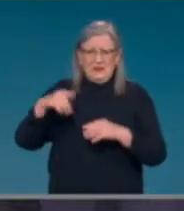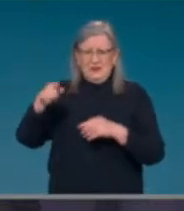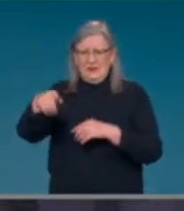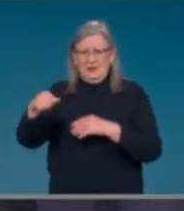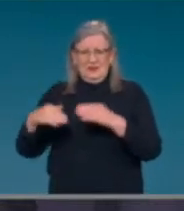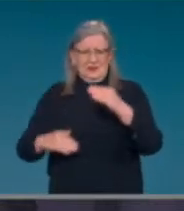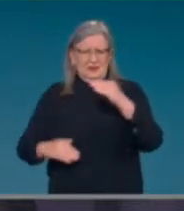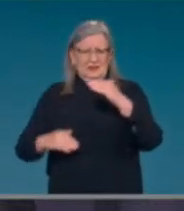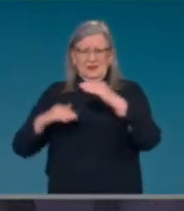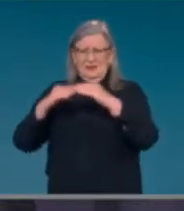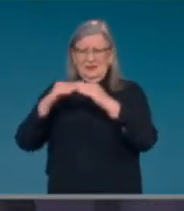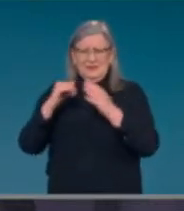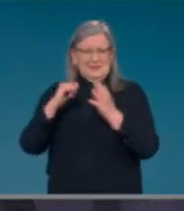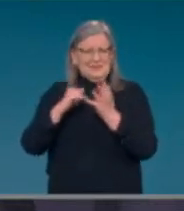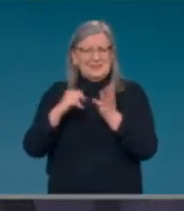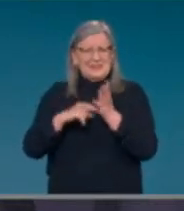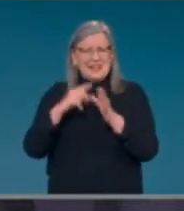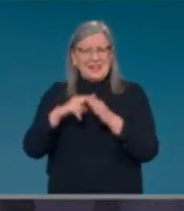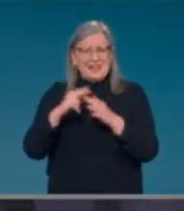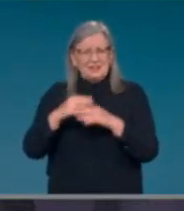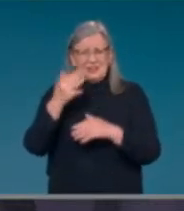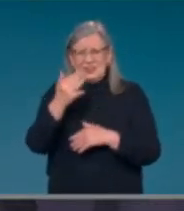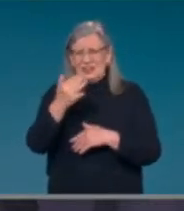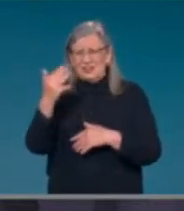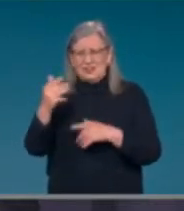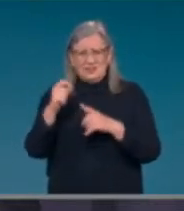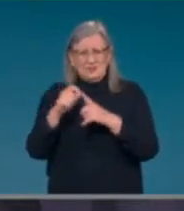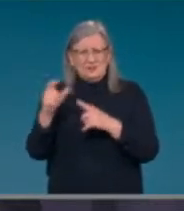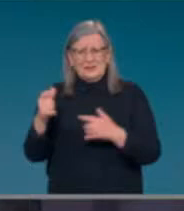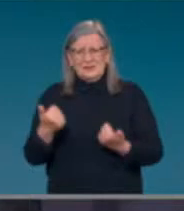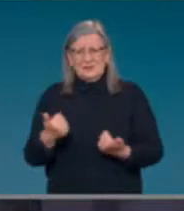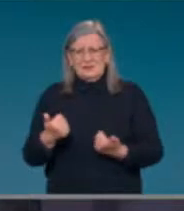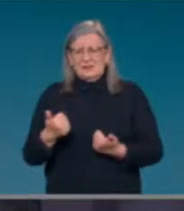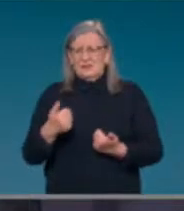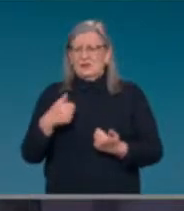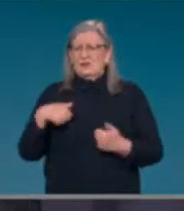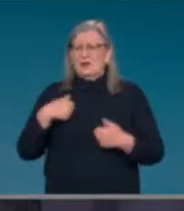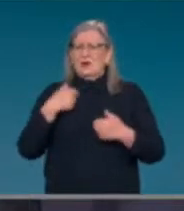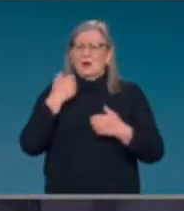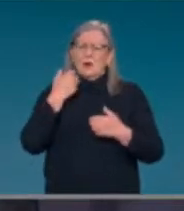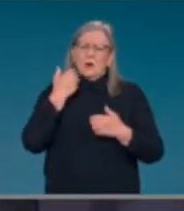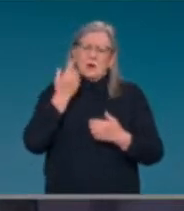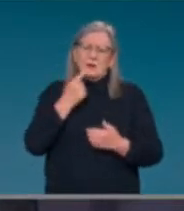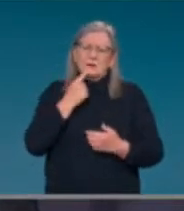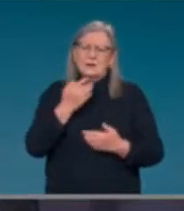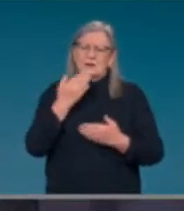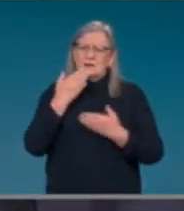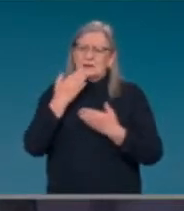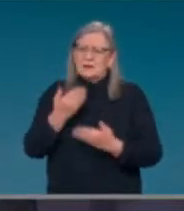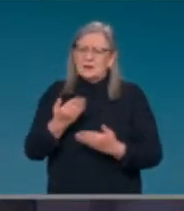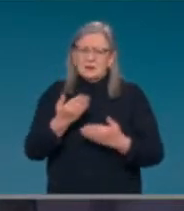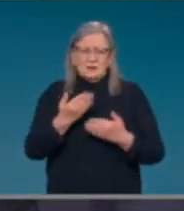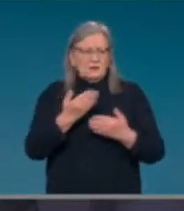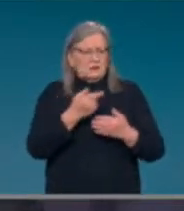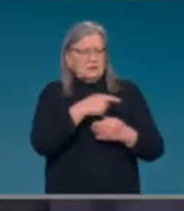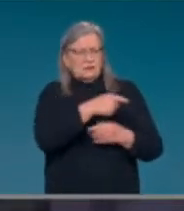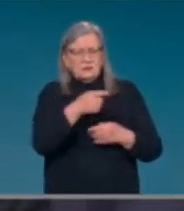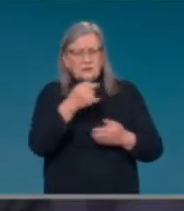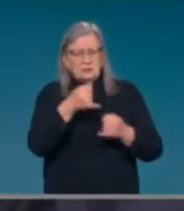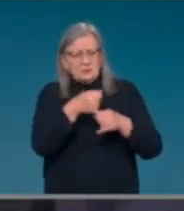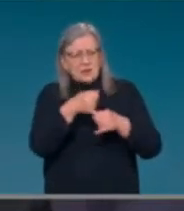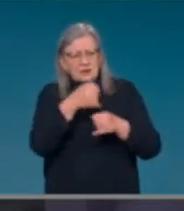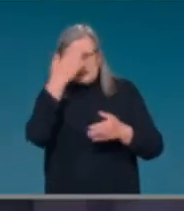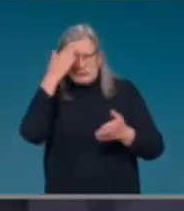And again, we'll always follow the medical advice, so I'll leave that to individual states or territories, but the clear